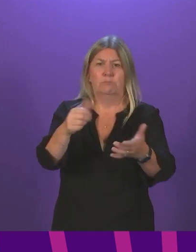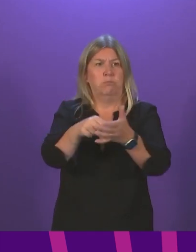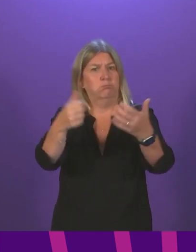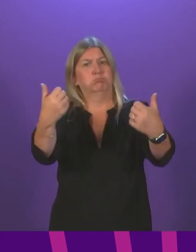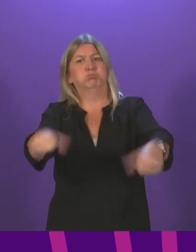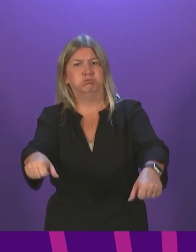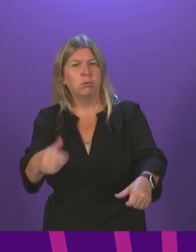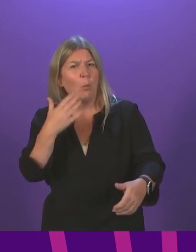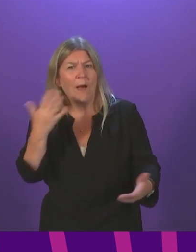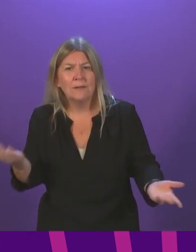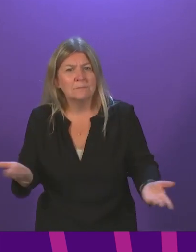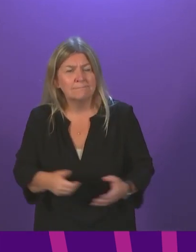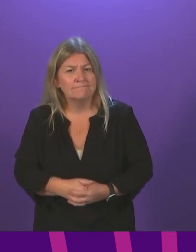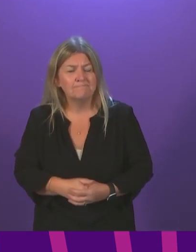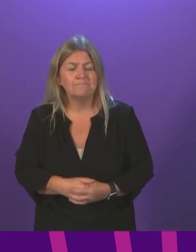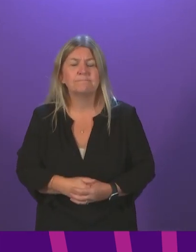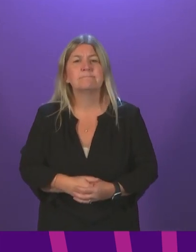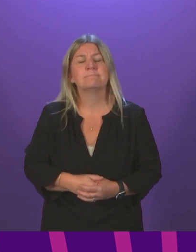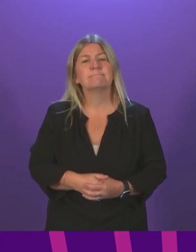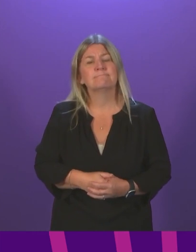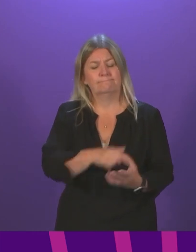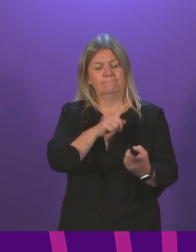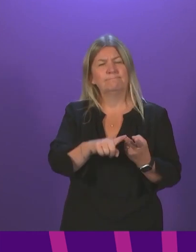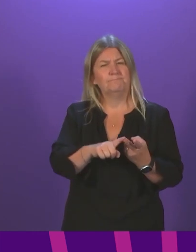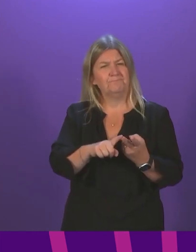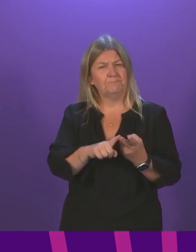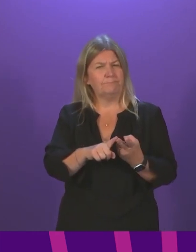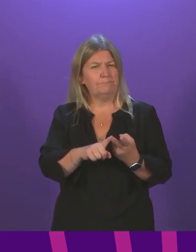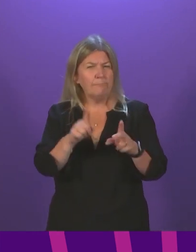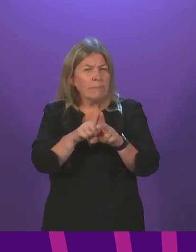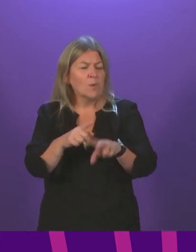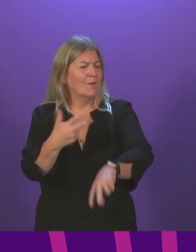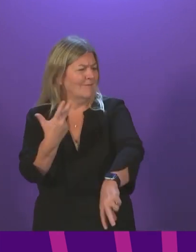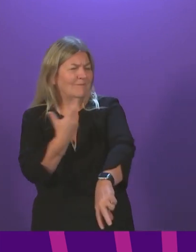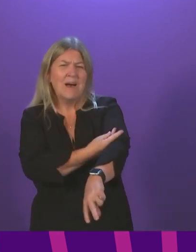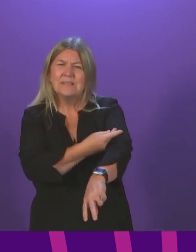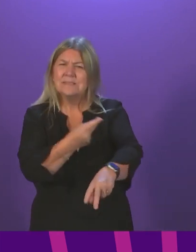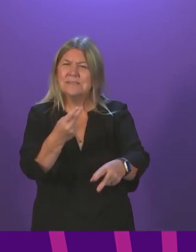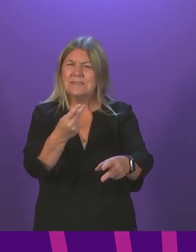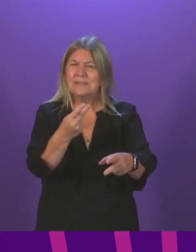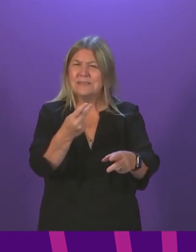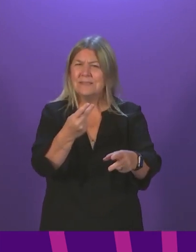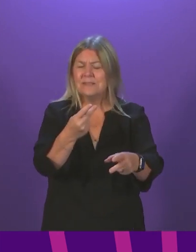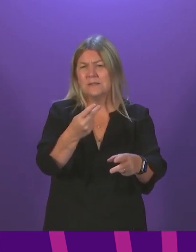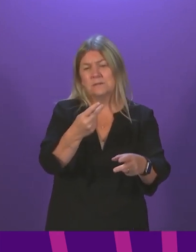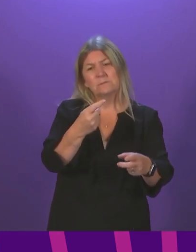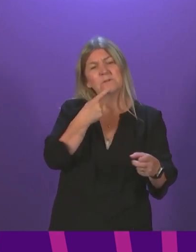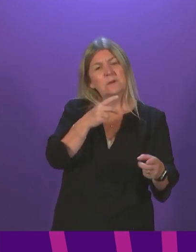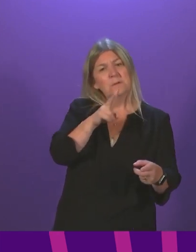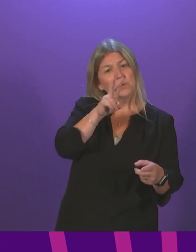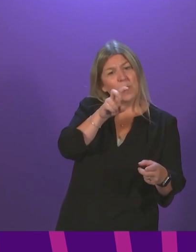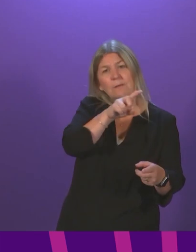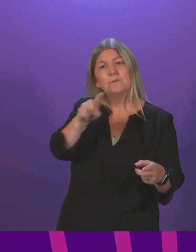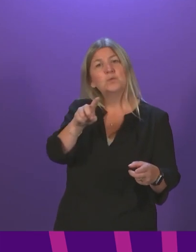scandal? Turning to the announcements on vaccines being delivered for 12 to 15-year-olds